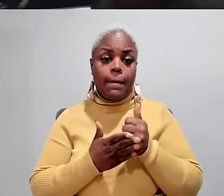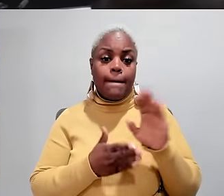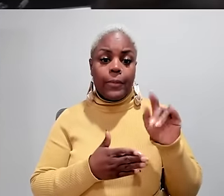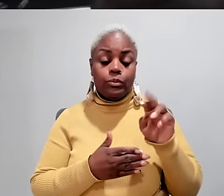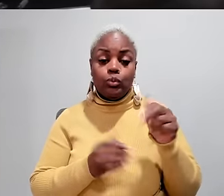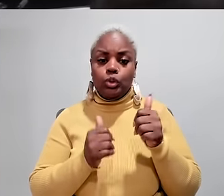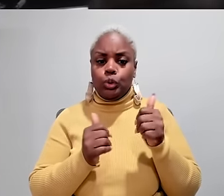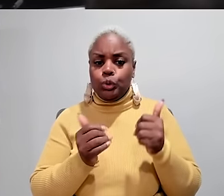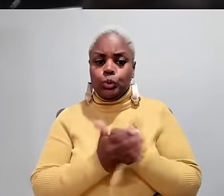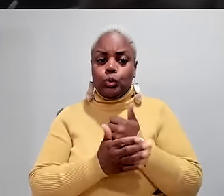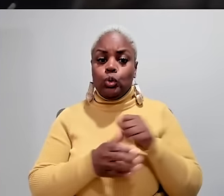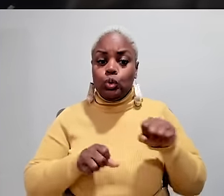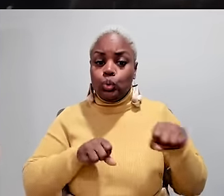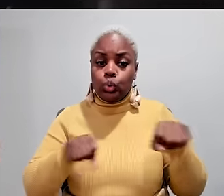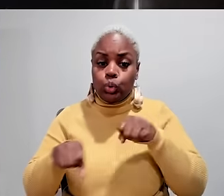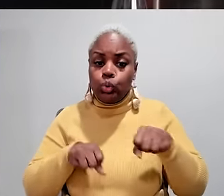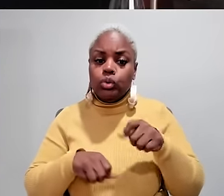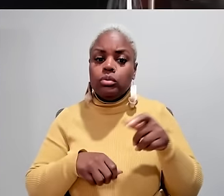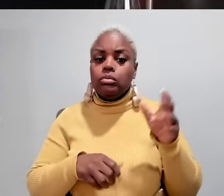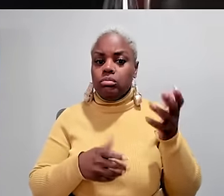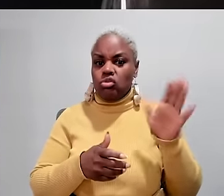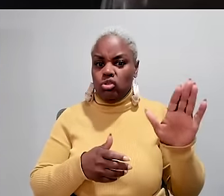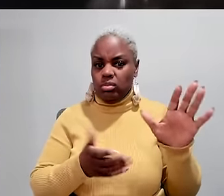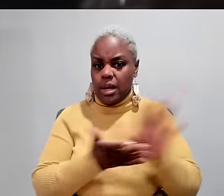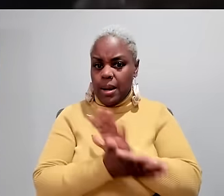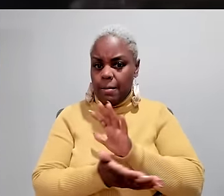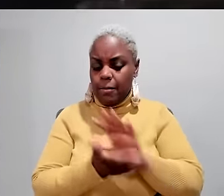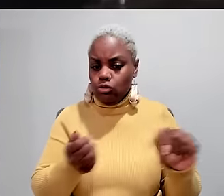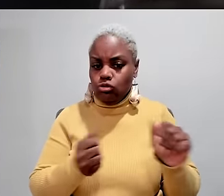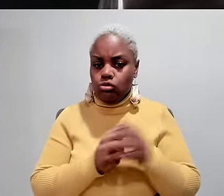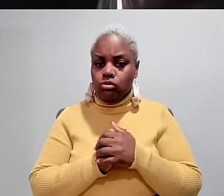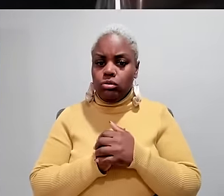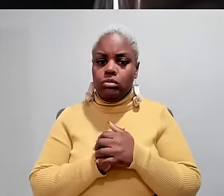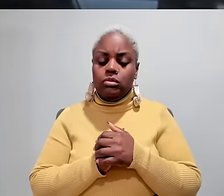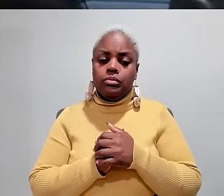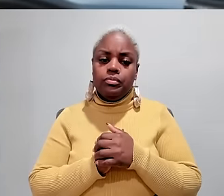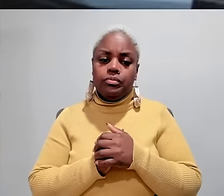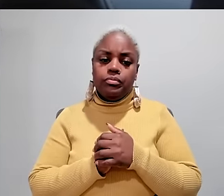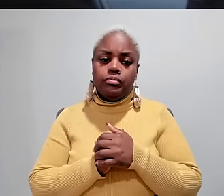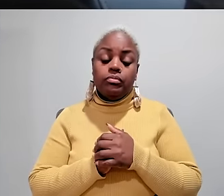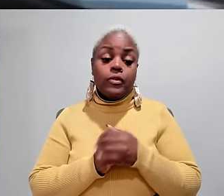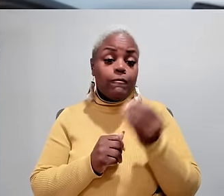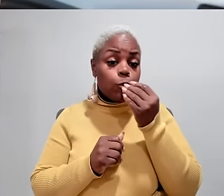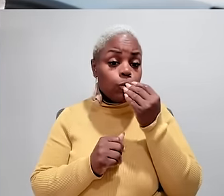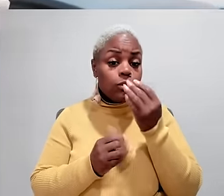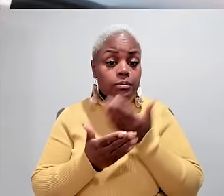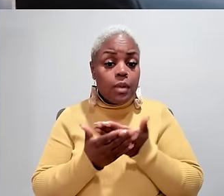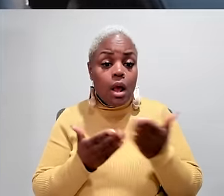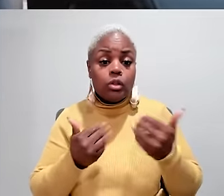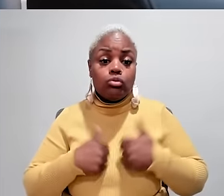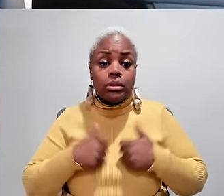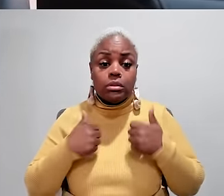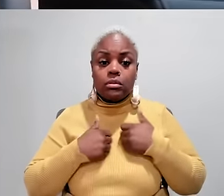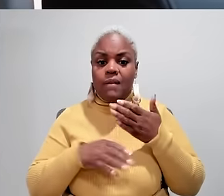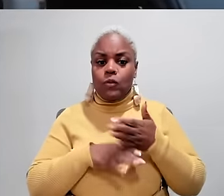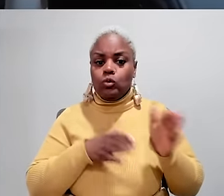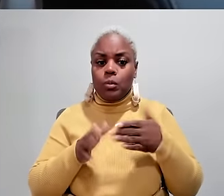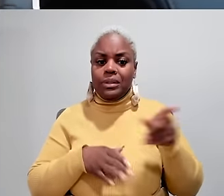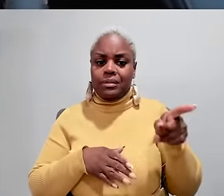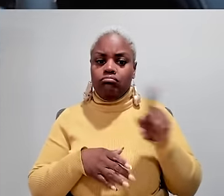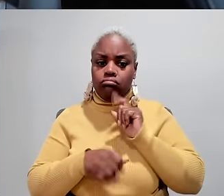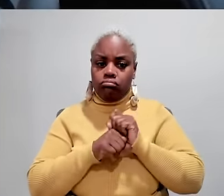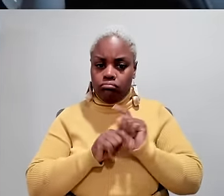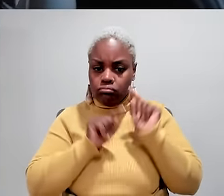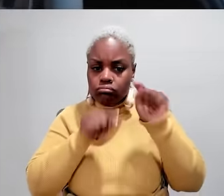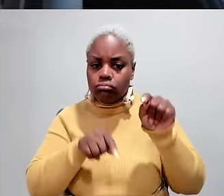He helped Bitzinger get a new scooter after hers was damaged during Ian. Taylor distributed food and supplies to